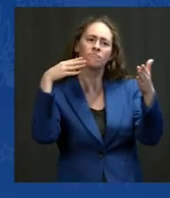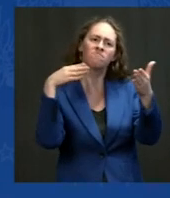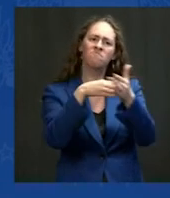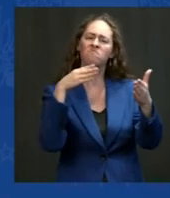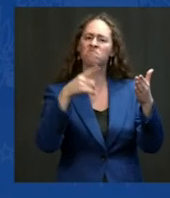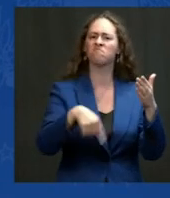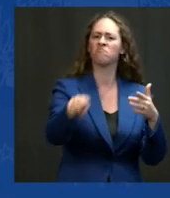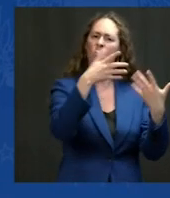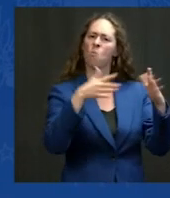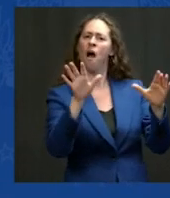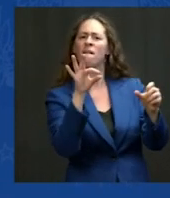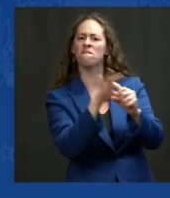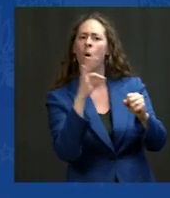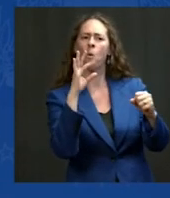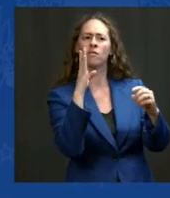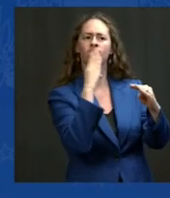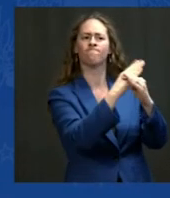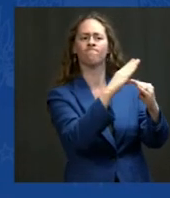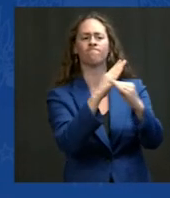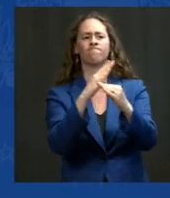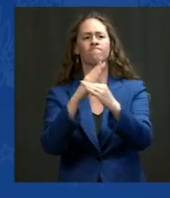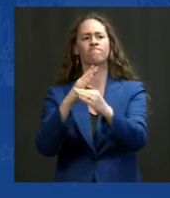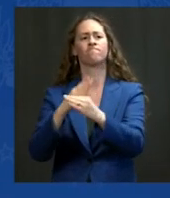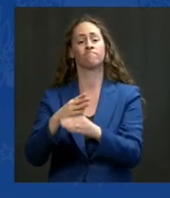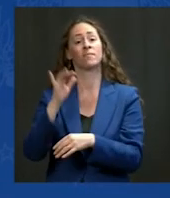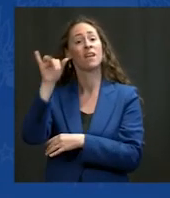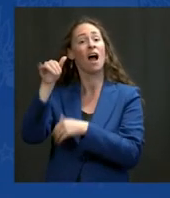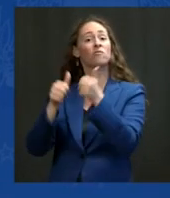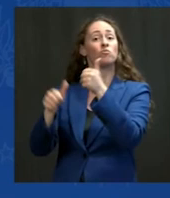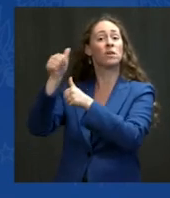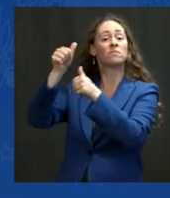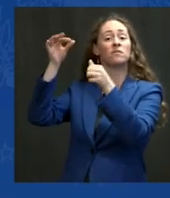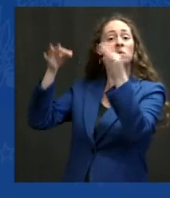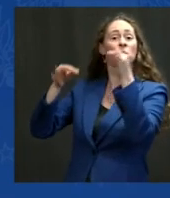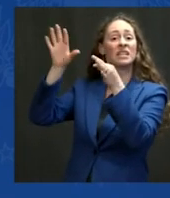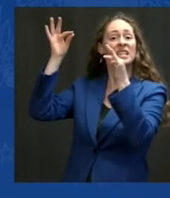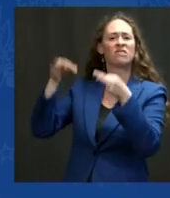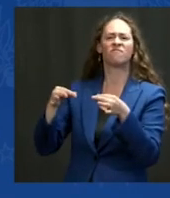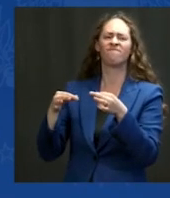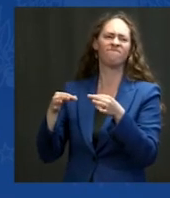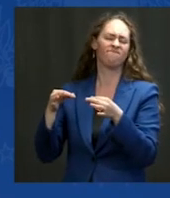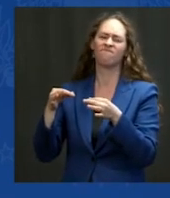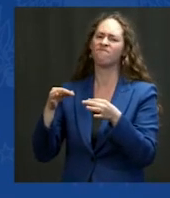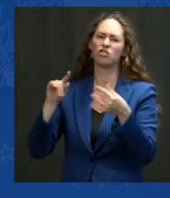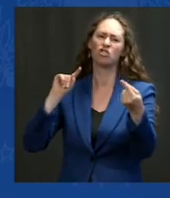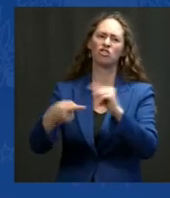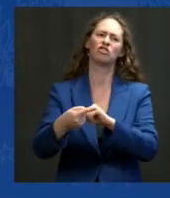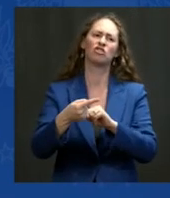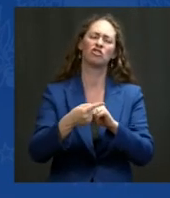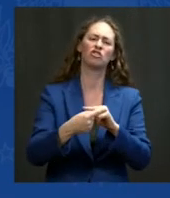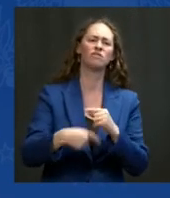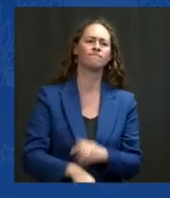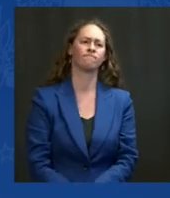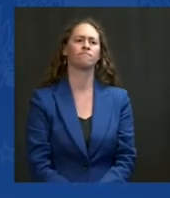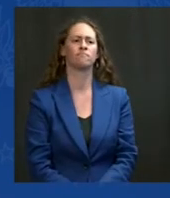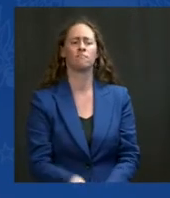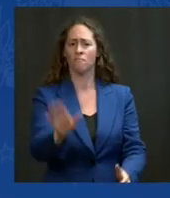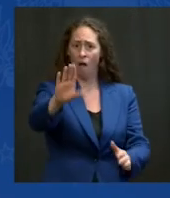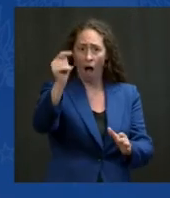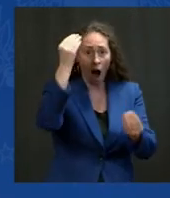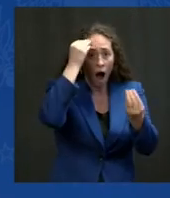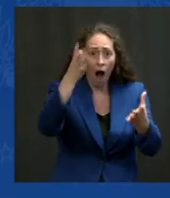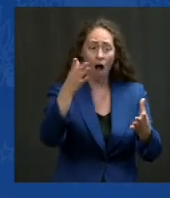The Court's decision, as harmful as is, does not limit the Congress's ability to repair the damage done.